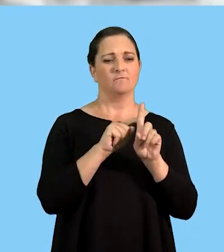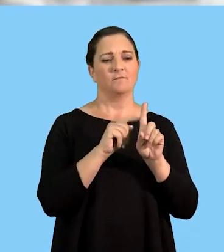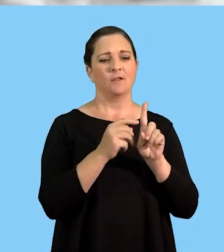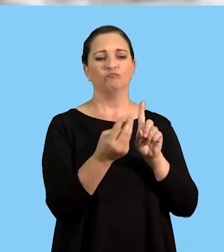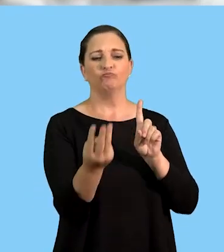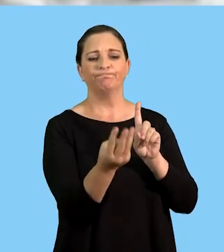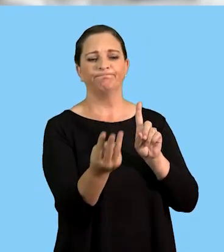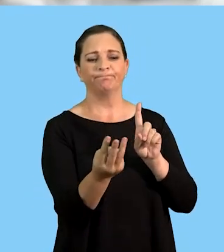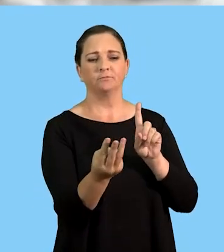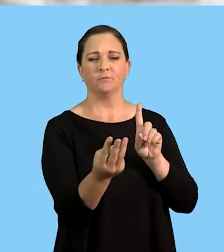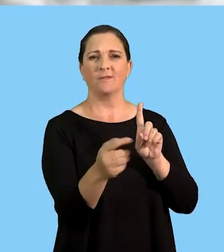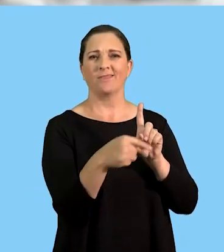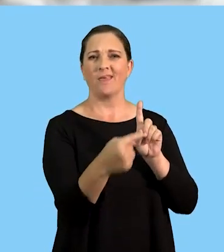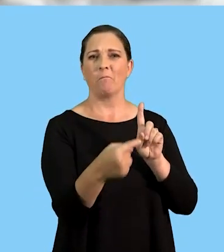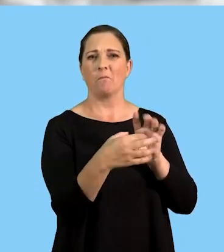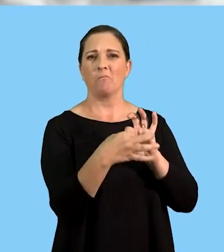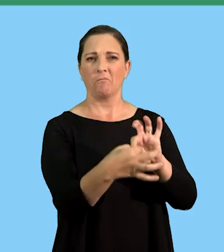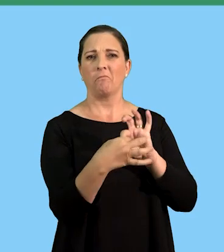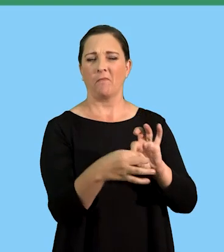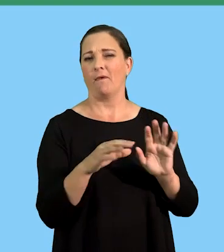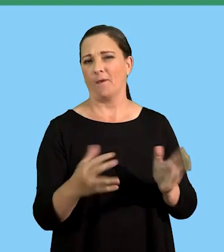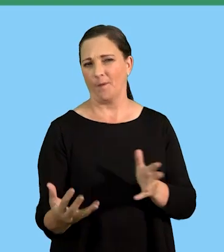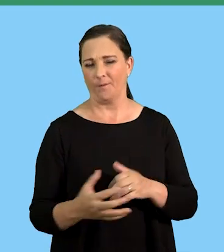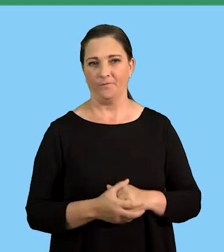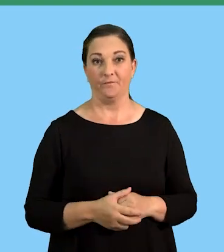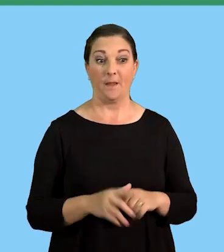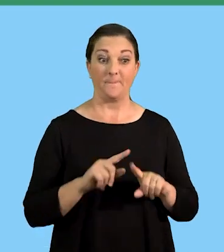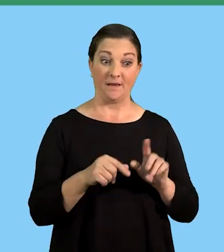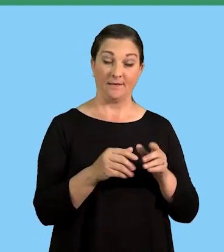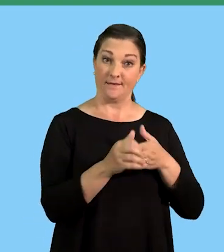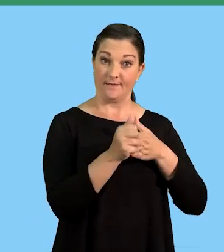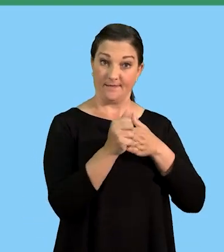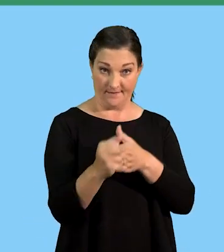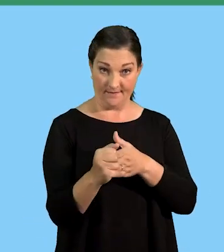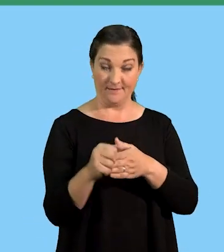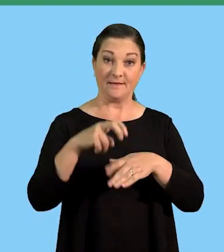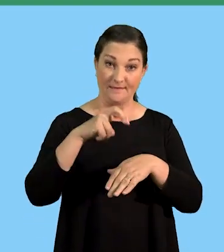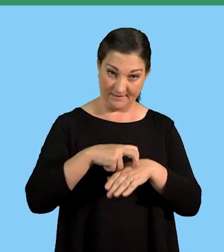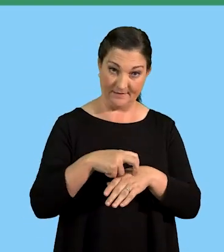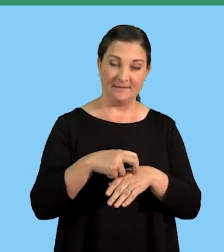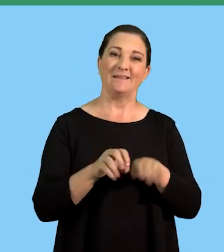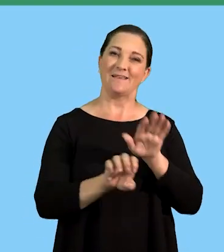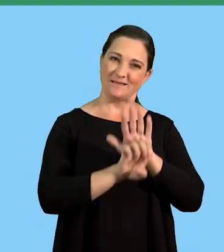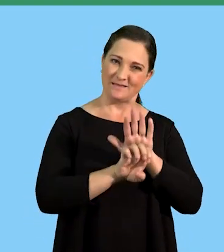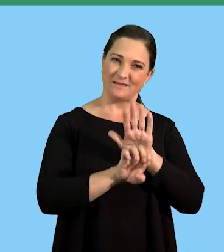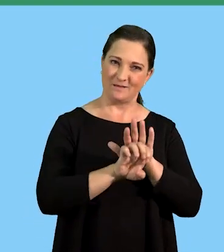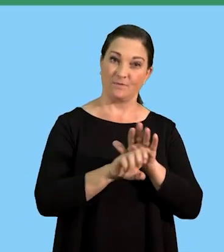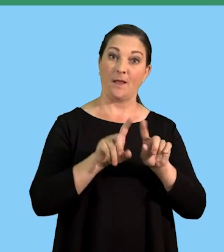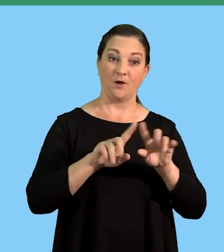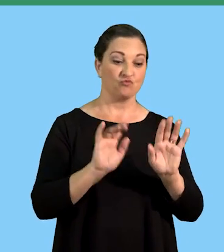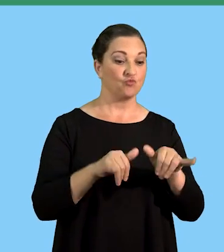with one another. So, let us see what it says. Leaders lead by example and reward